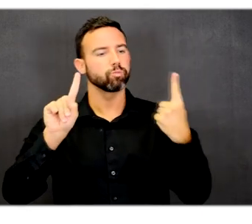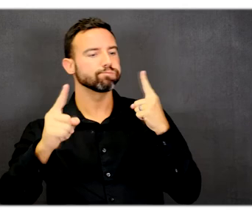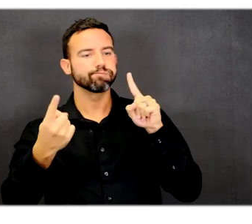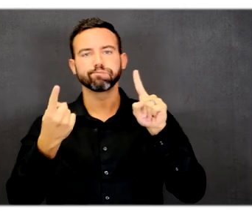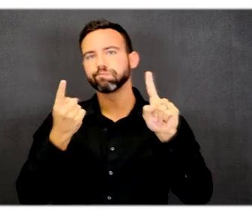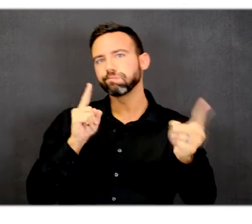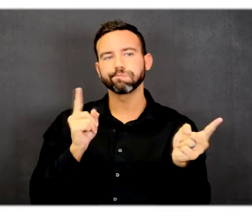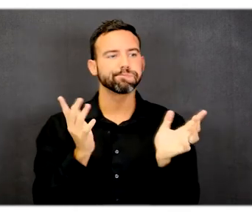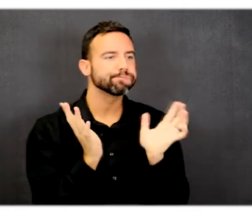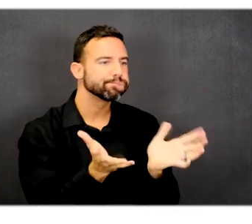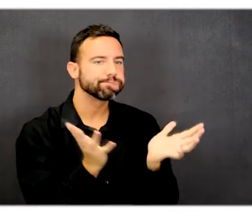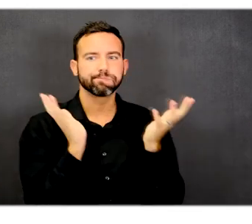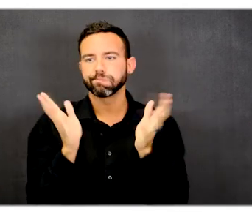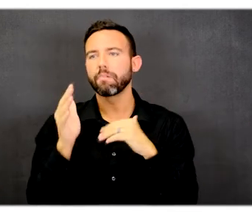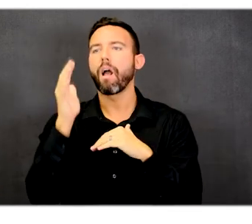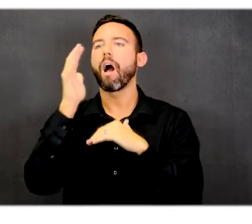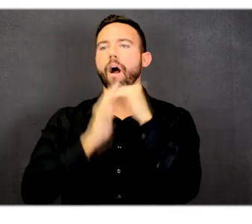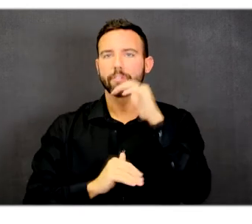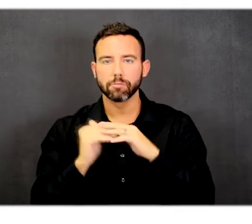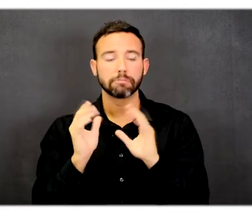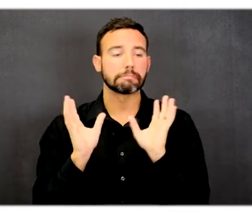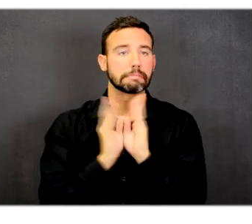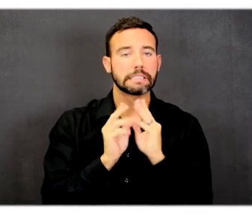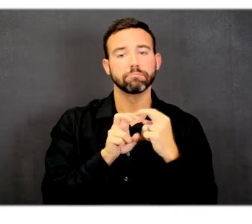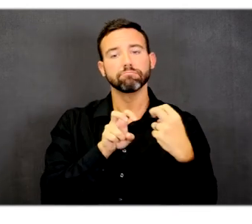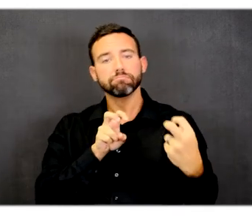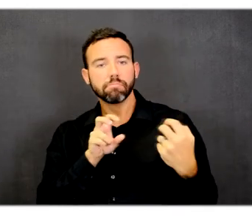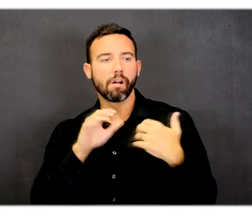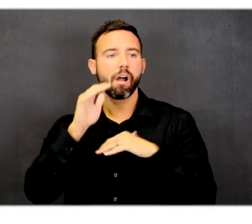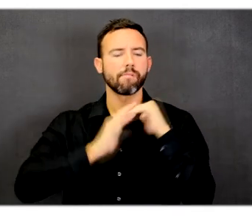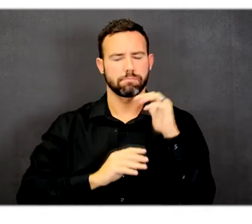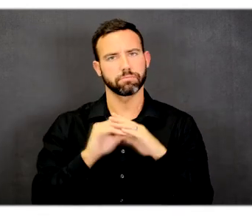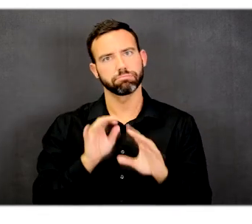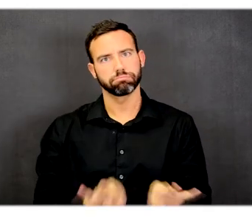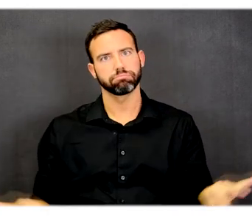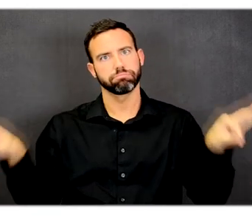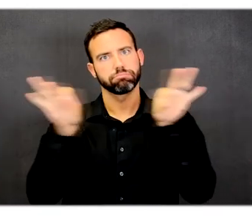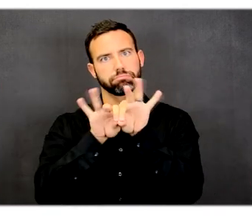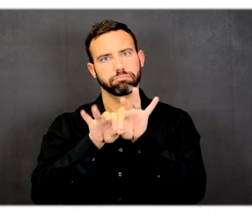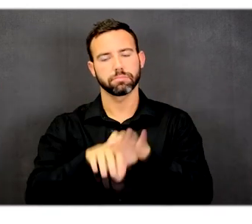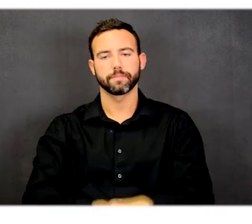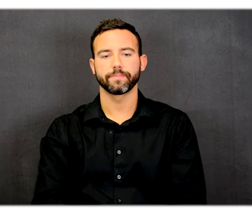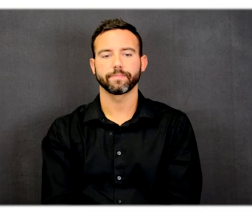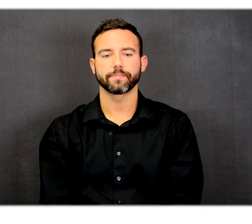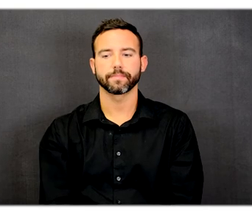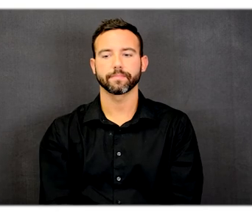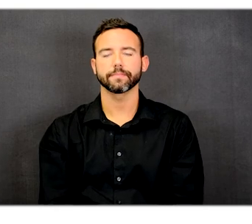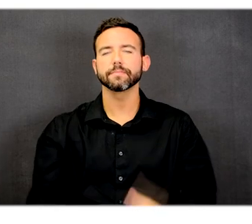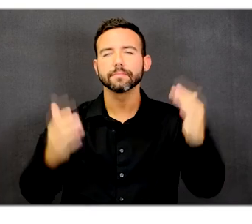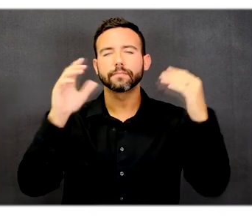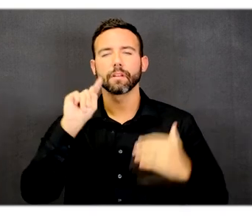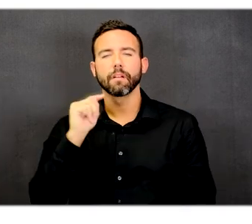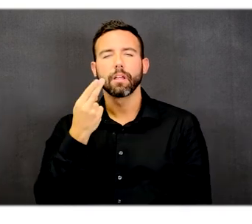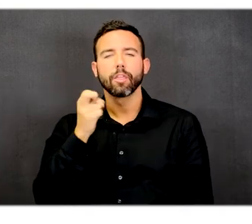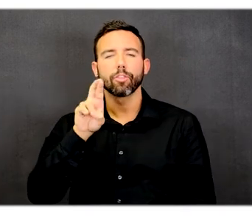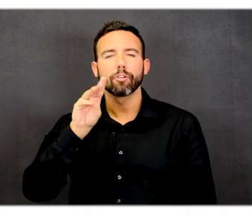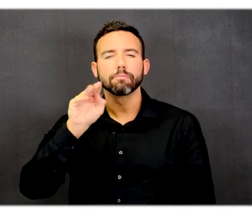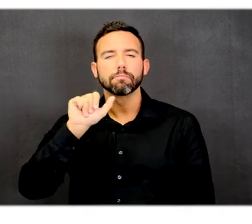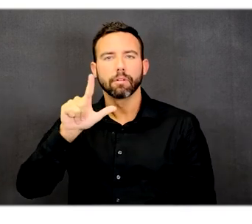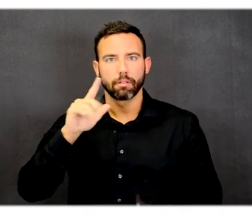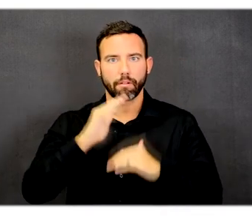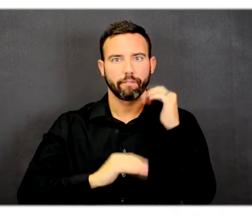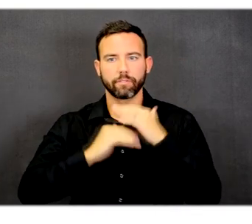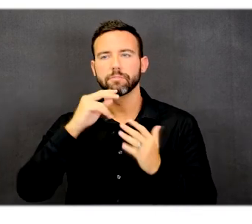meetings that may occur throughout the day. Thermal comfort refers to air. It ensures a comfortable